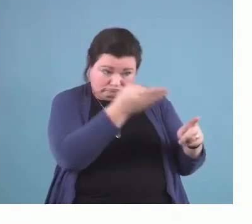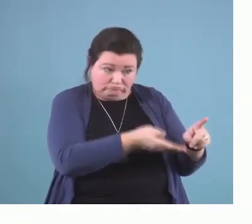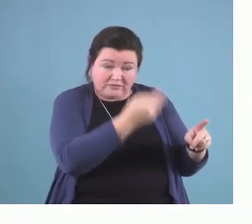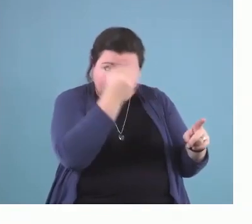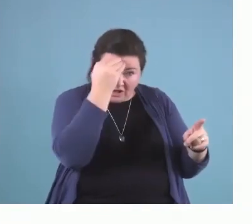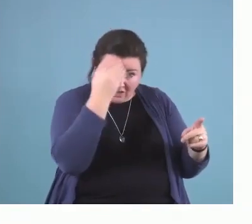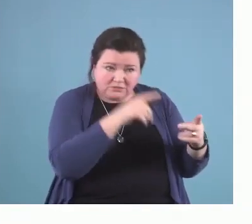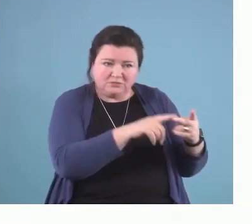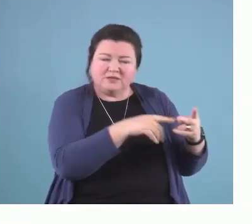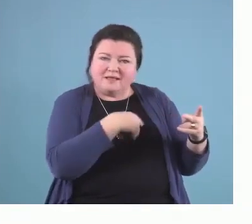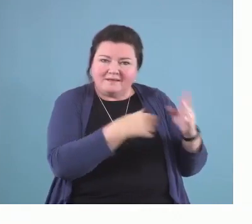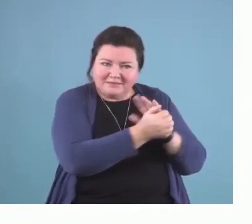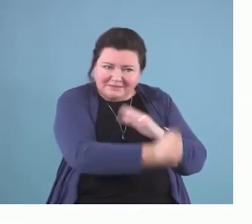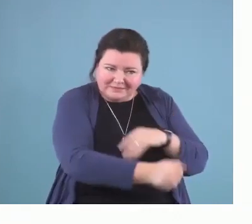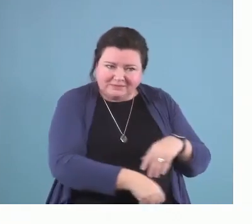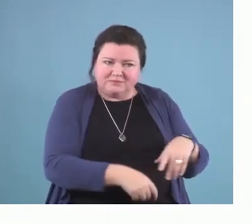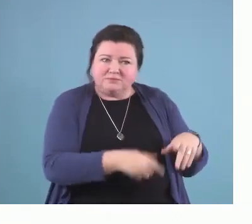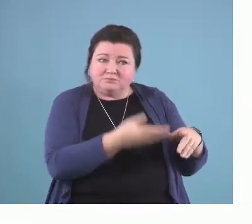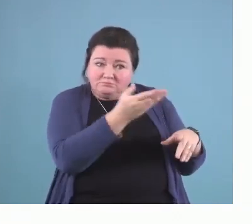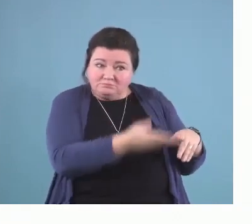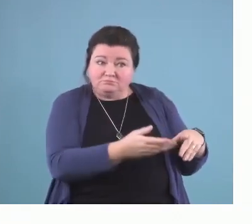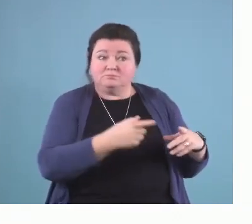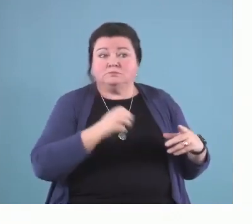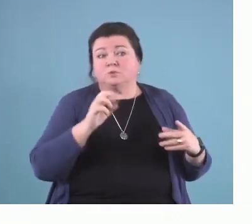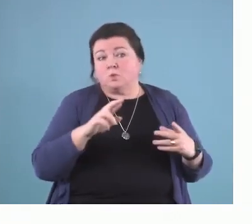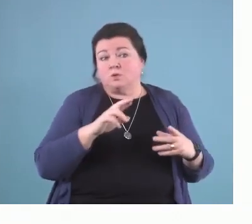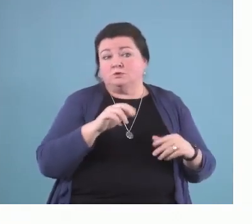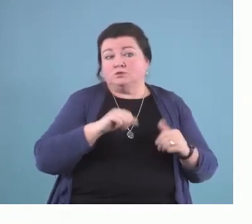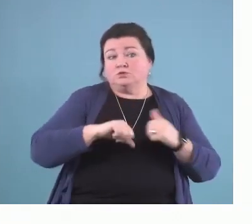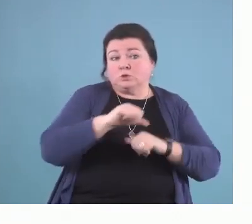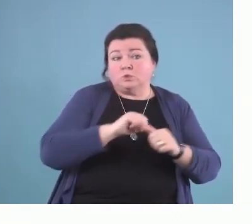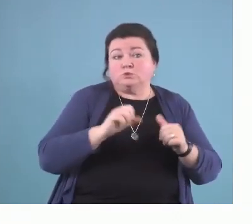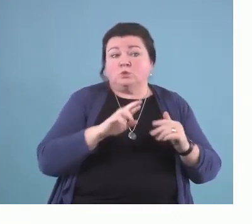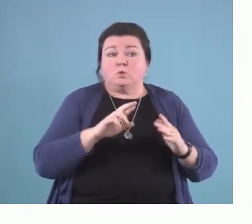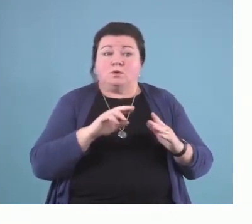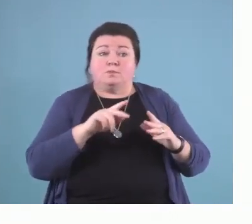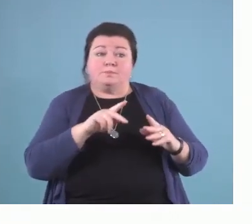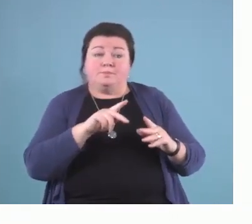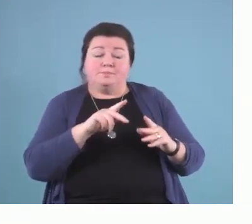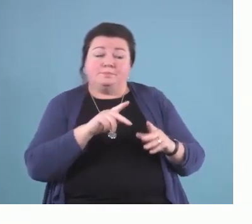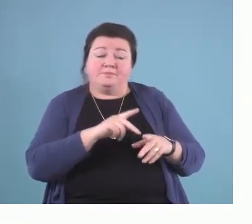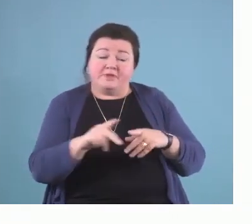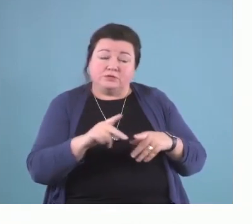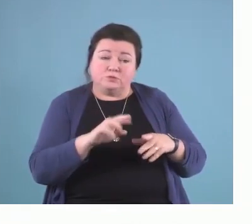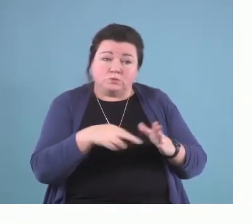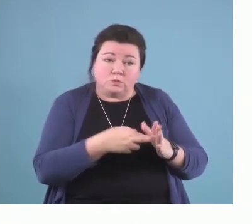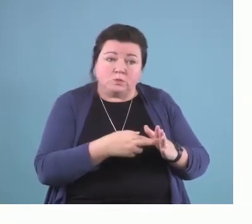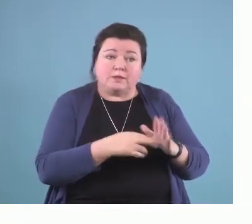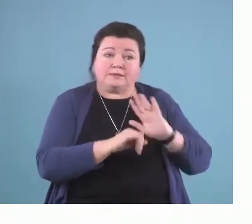Do they have social or professional role or identity? Beliefs about their capabilities?